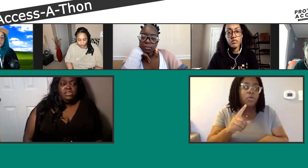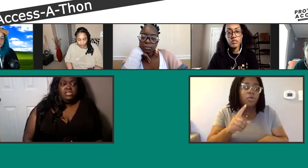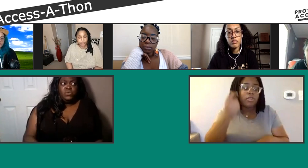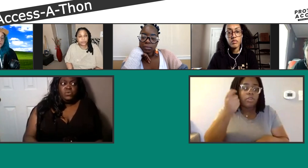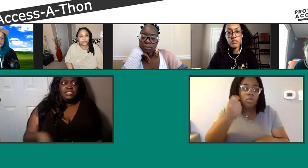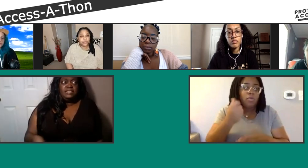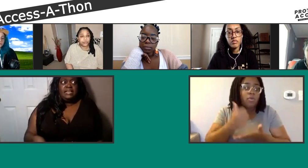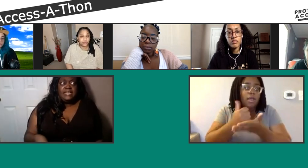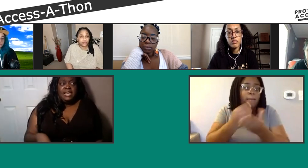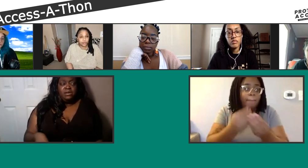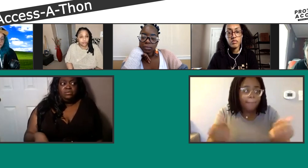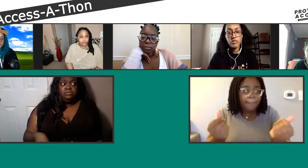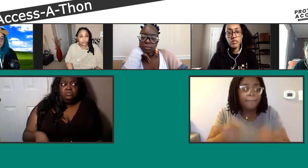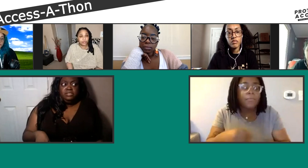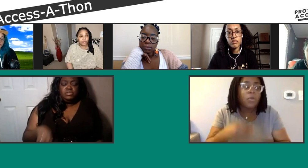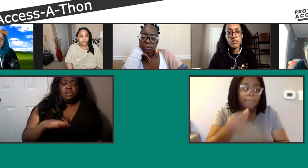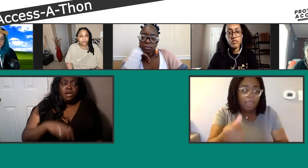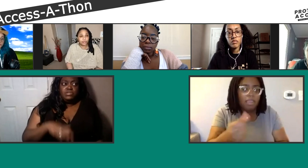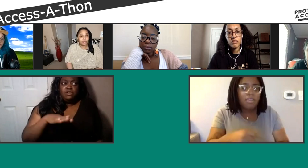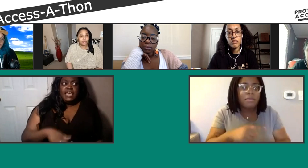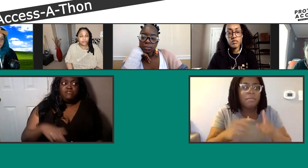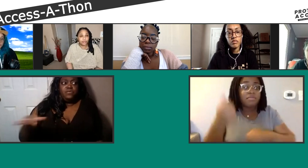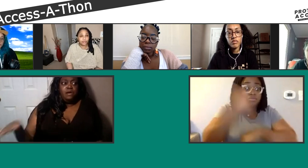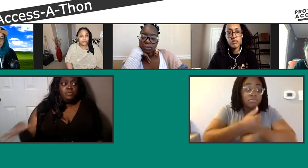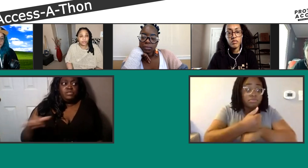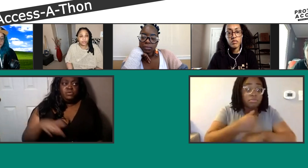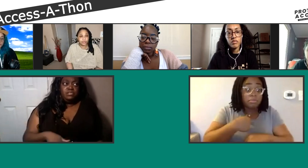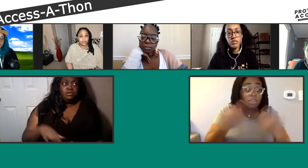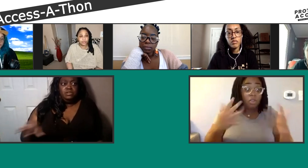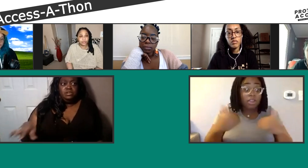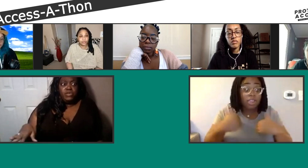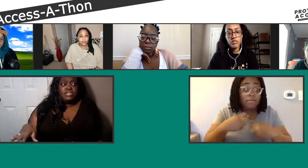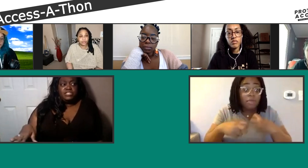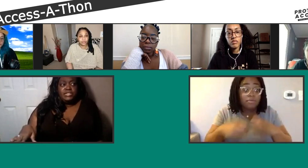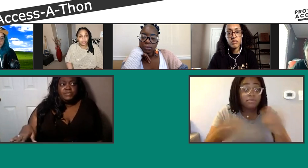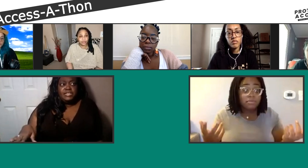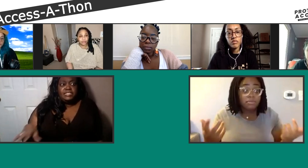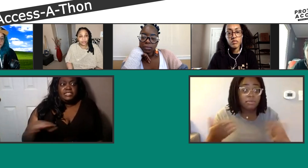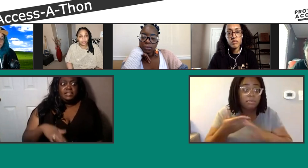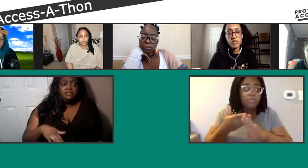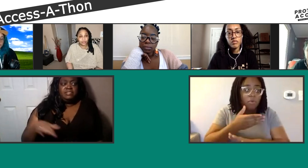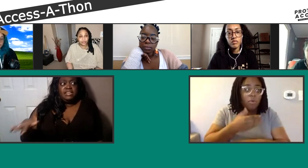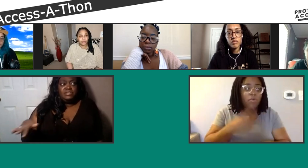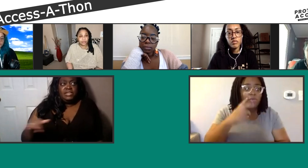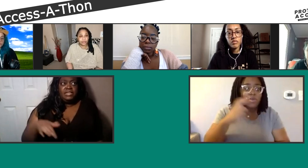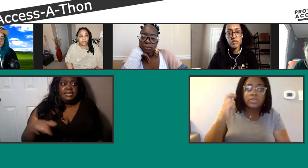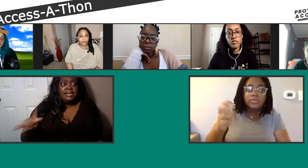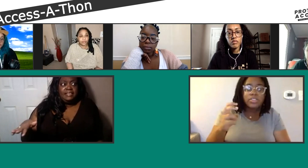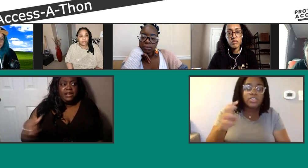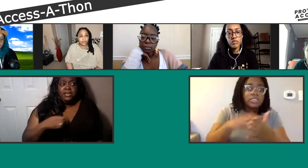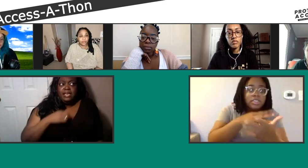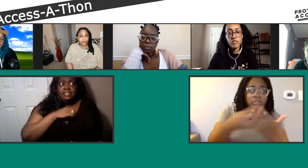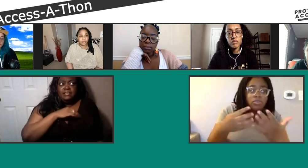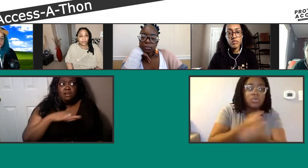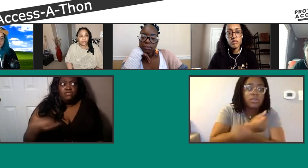So when they shut that down, it was, I was already having problems with, you know, arranging transportation and scheduling and getting